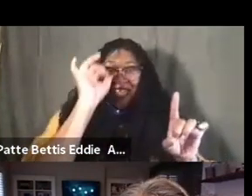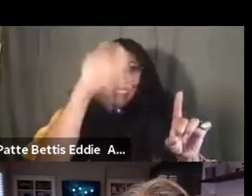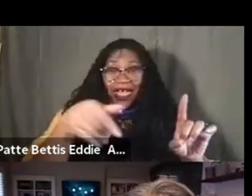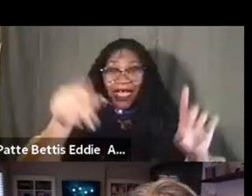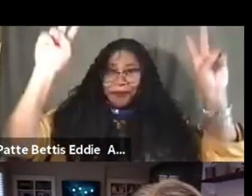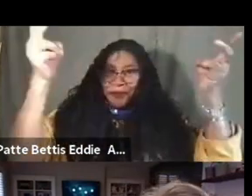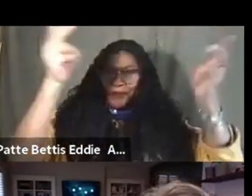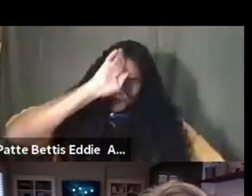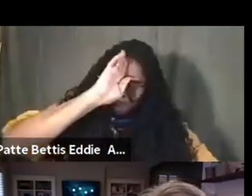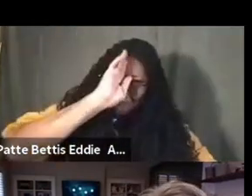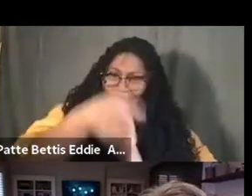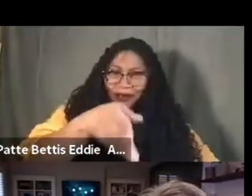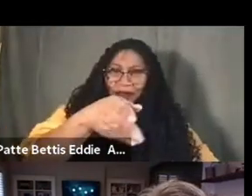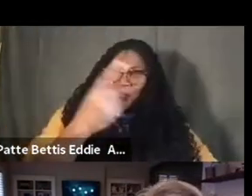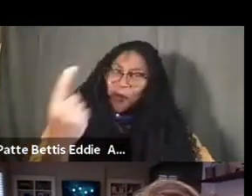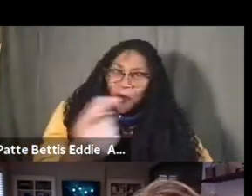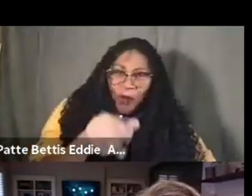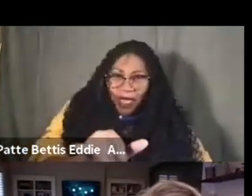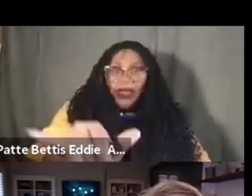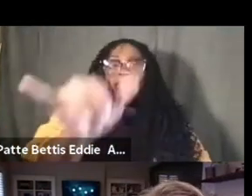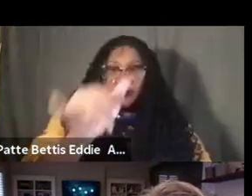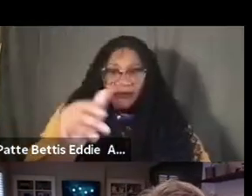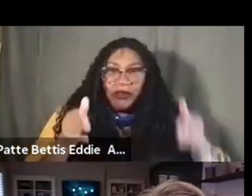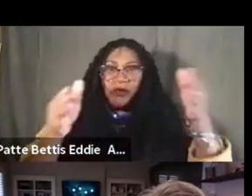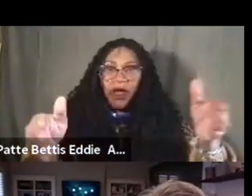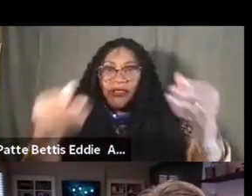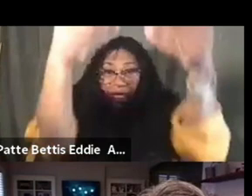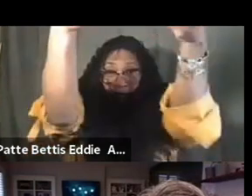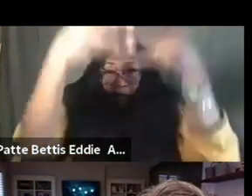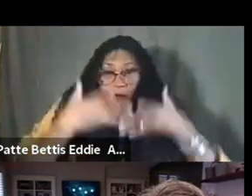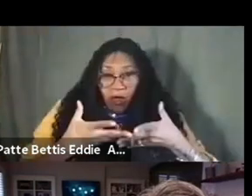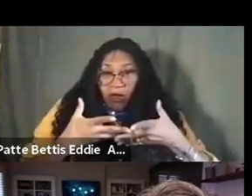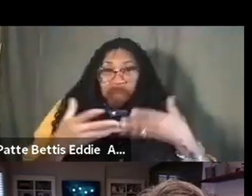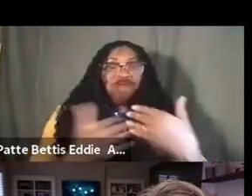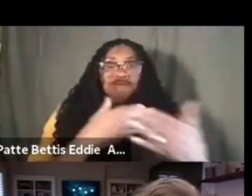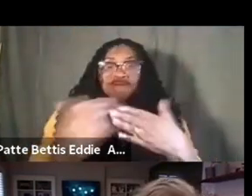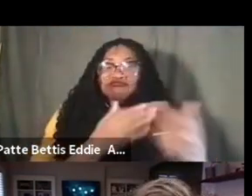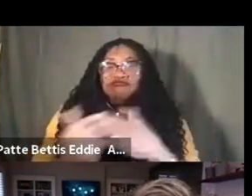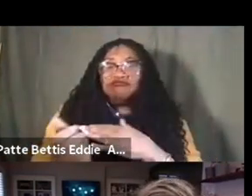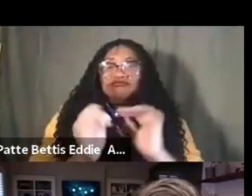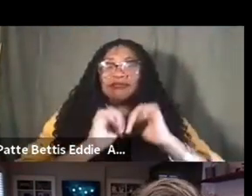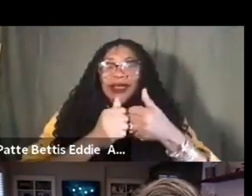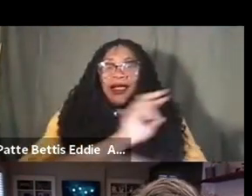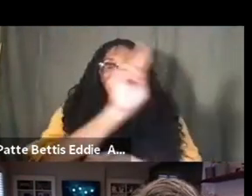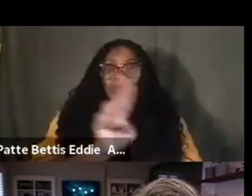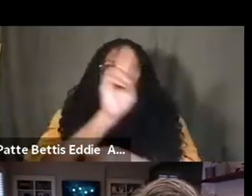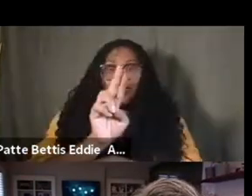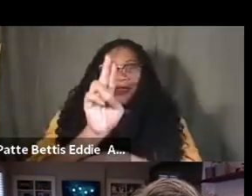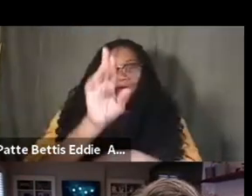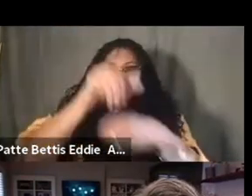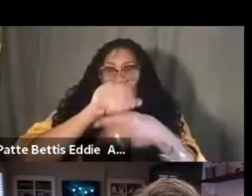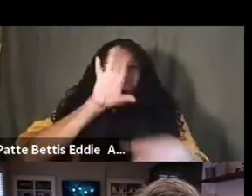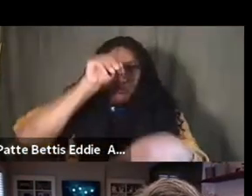direct and intimate way and how that can inform the work that we do, no matter what realm, right, that we are, um, engaging,